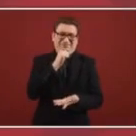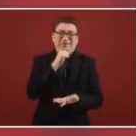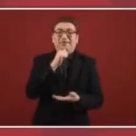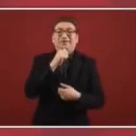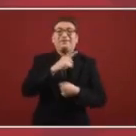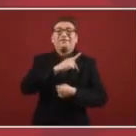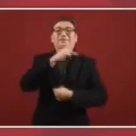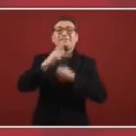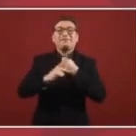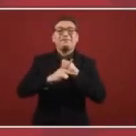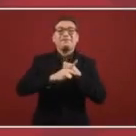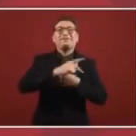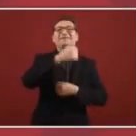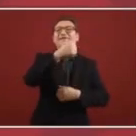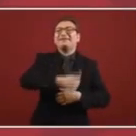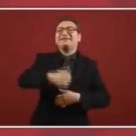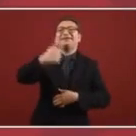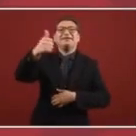every country